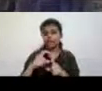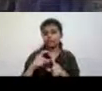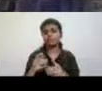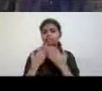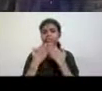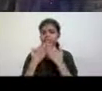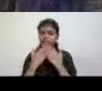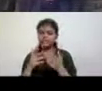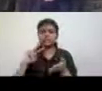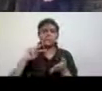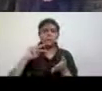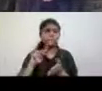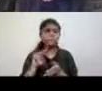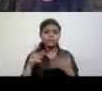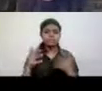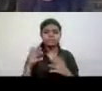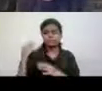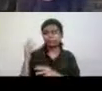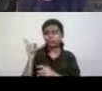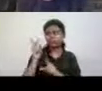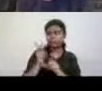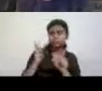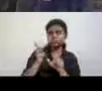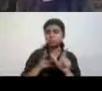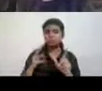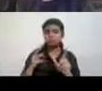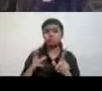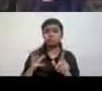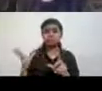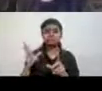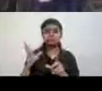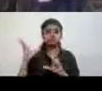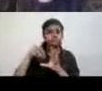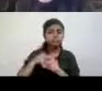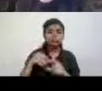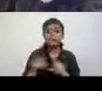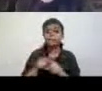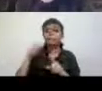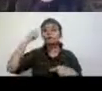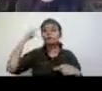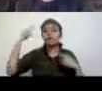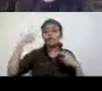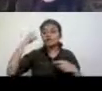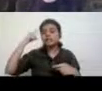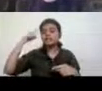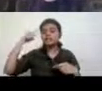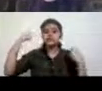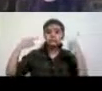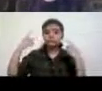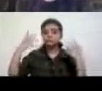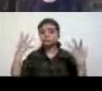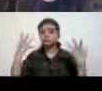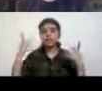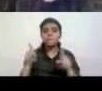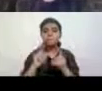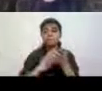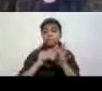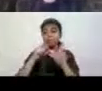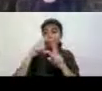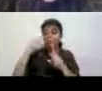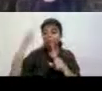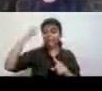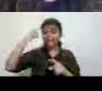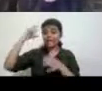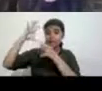in the last few years. Uh, these are the study of, of madness, um, deliberately not using the term mental health,